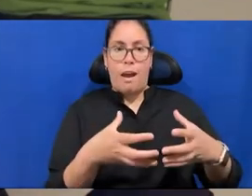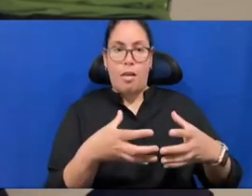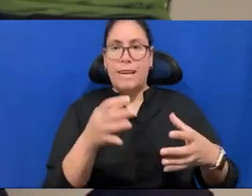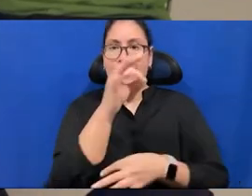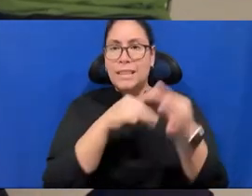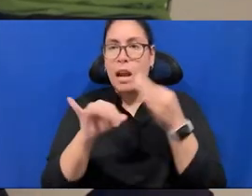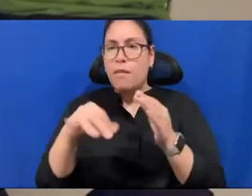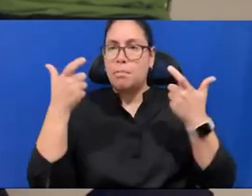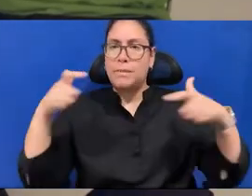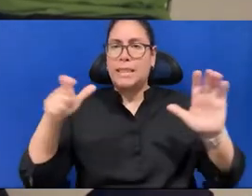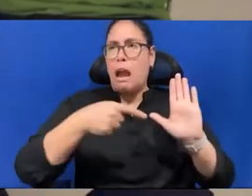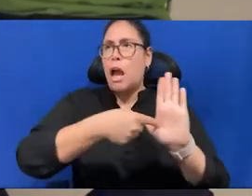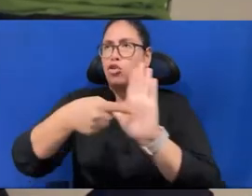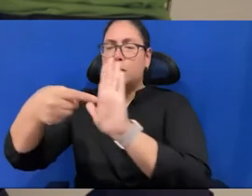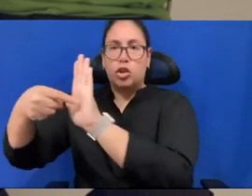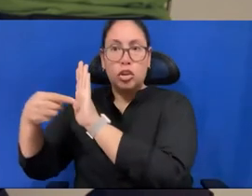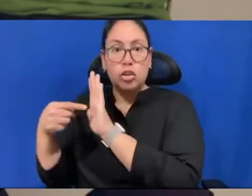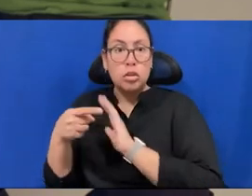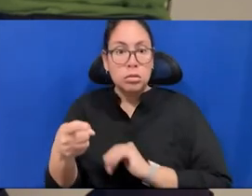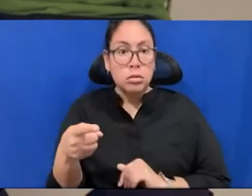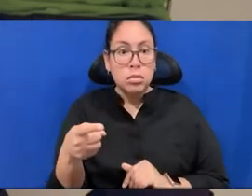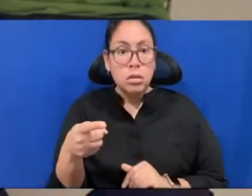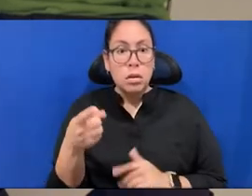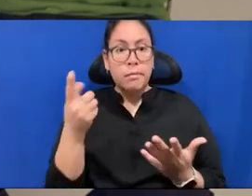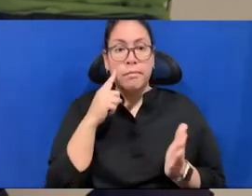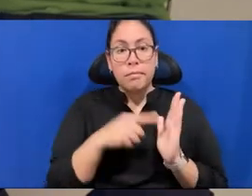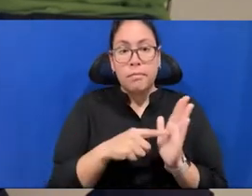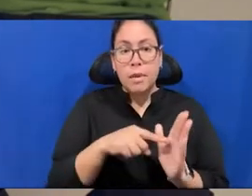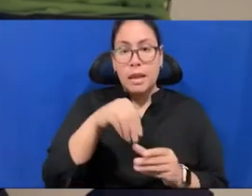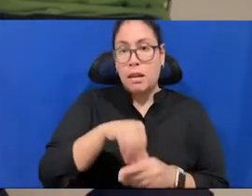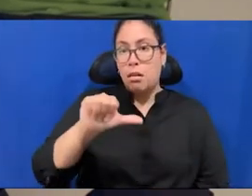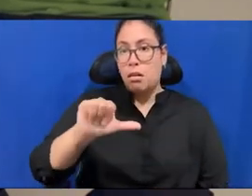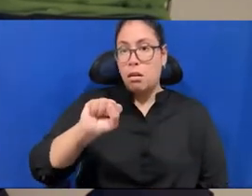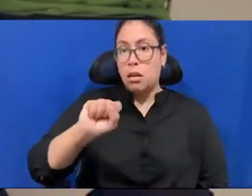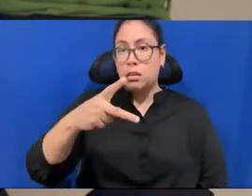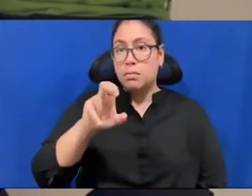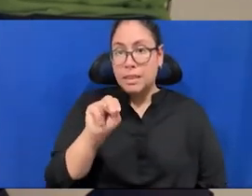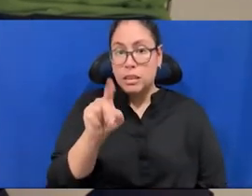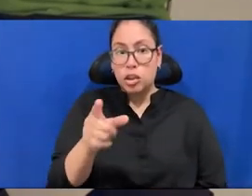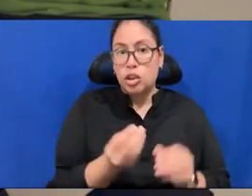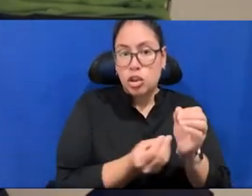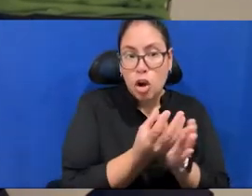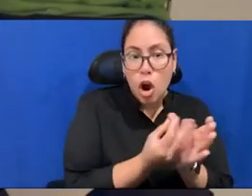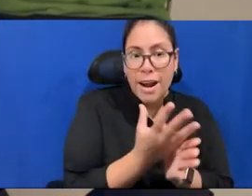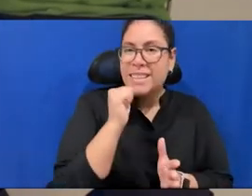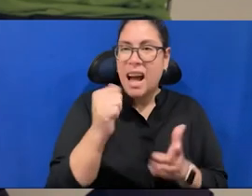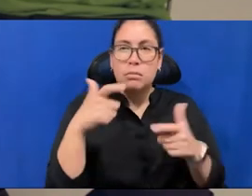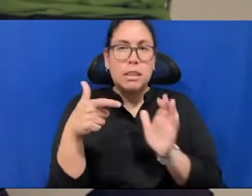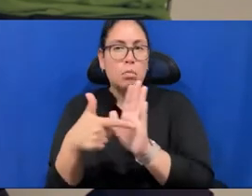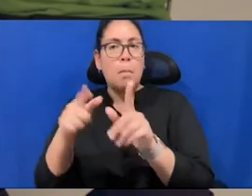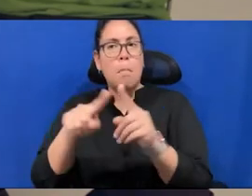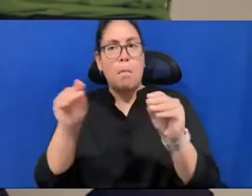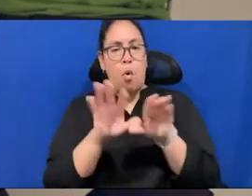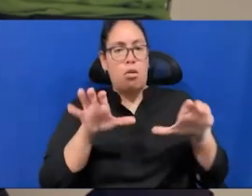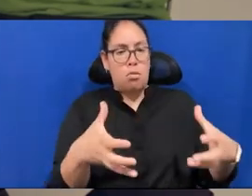and Inka Shonibare, independent of each other, decided to start farms, no? In Nigeria, as artistic projects, but also as real farms,